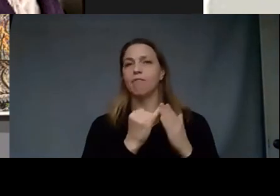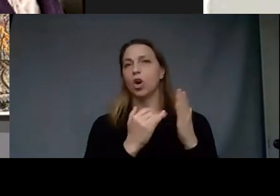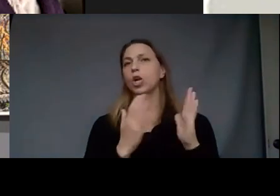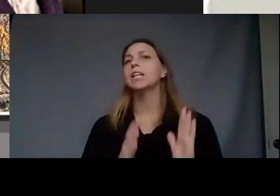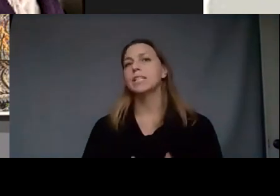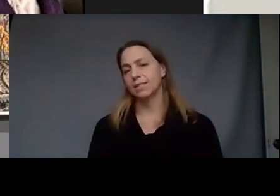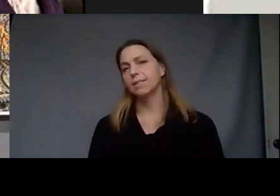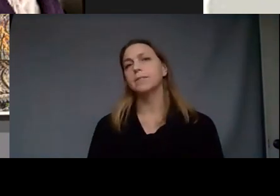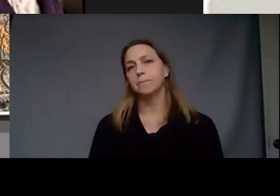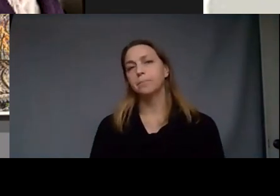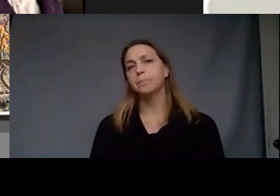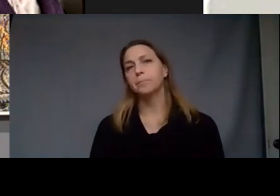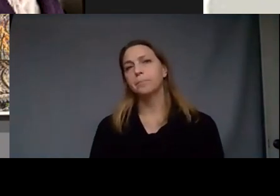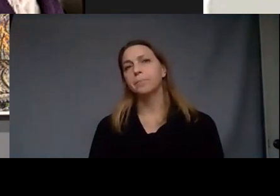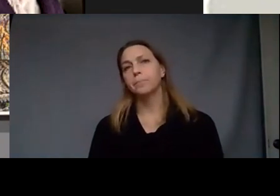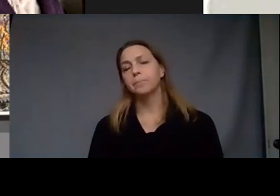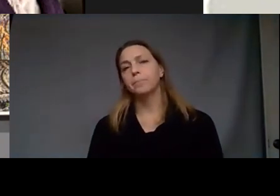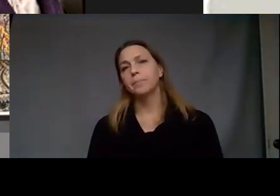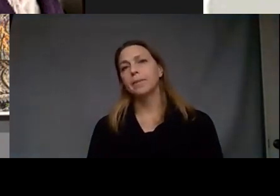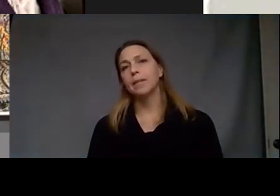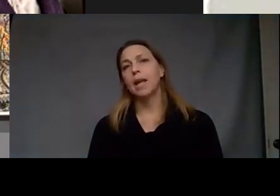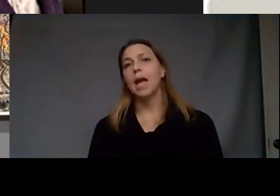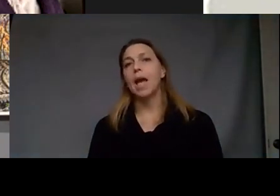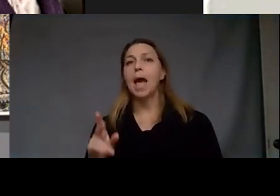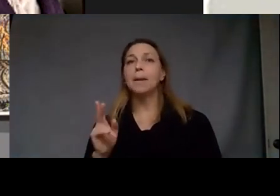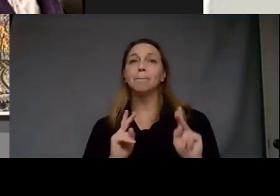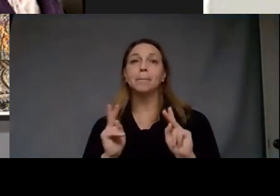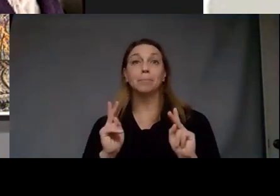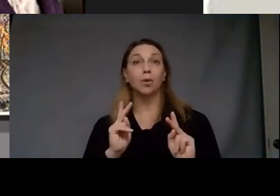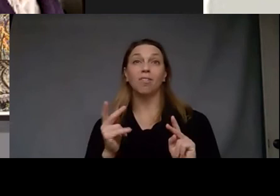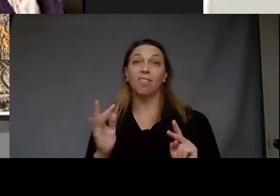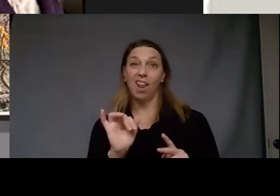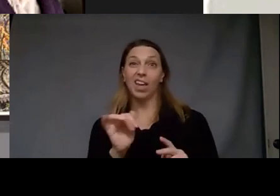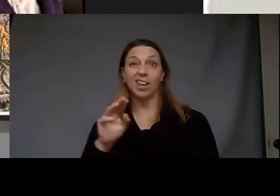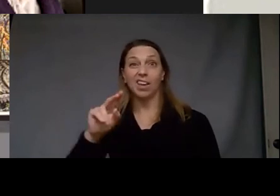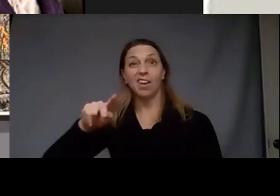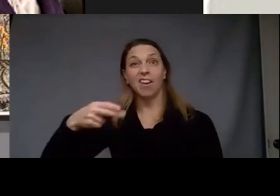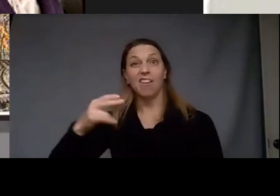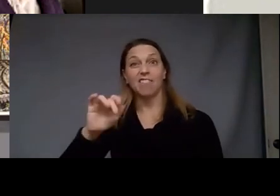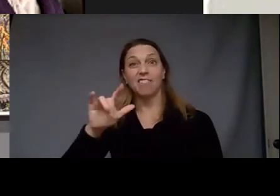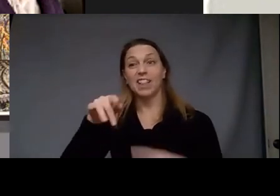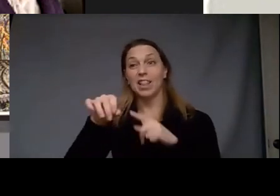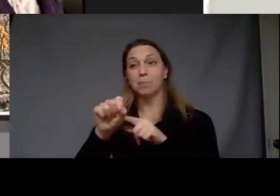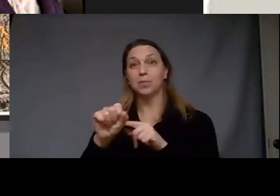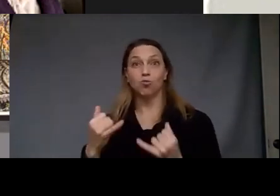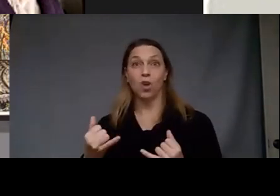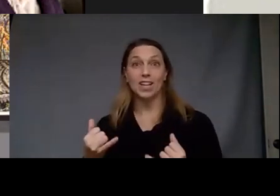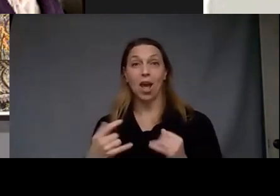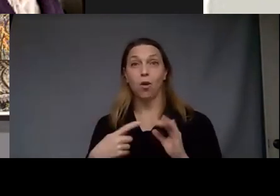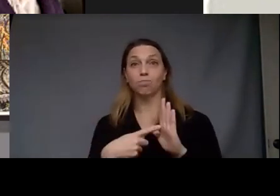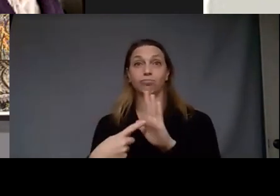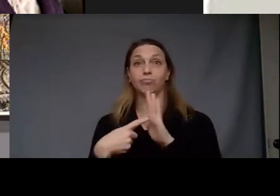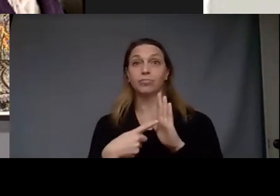the people like at the Phillips that are showing art and fighting for art